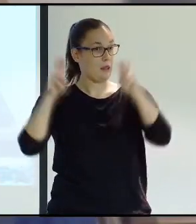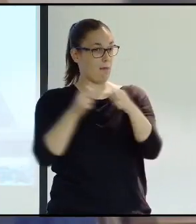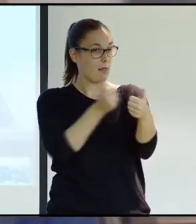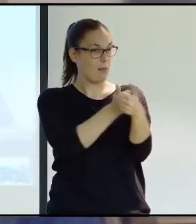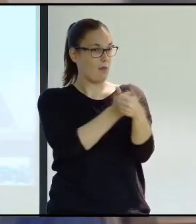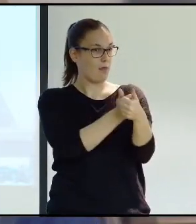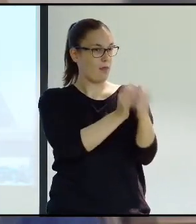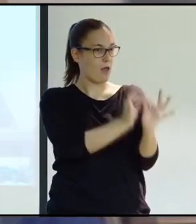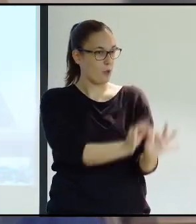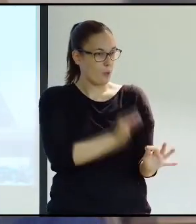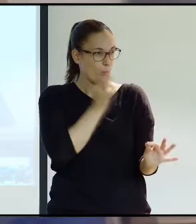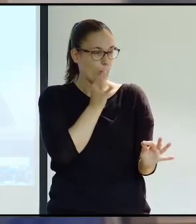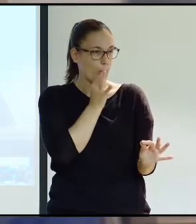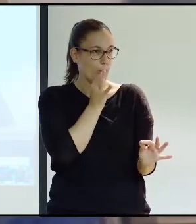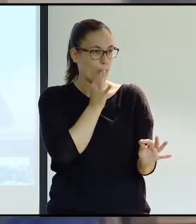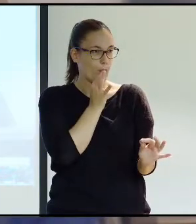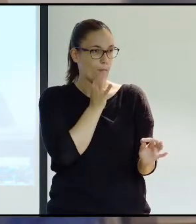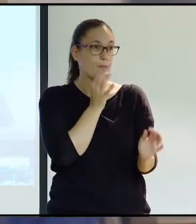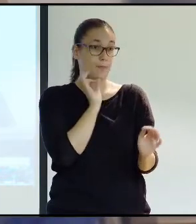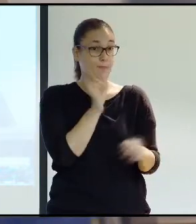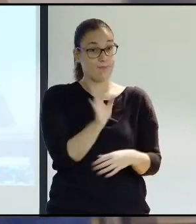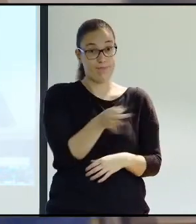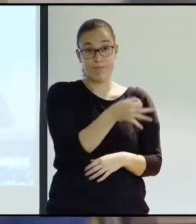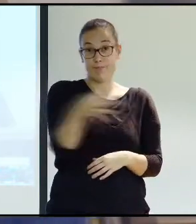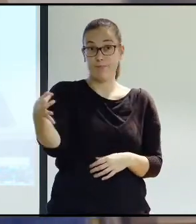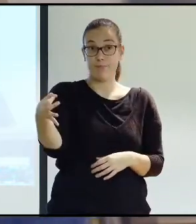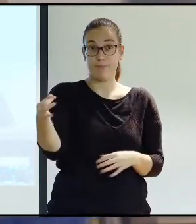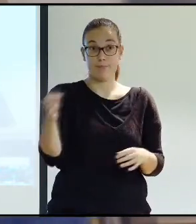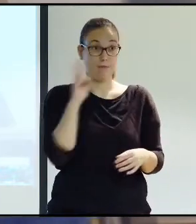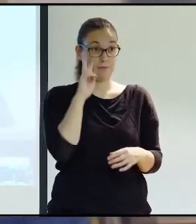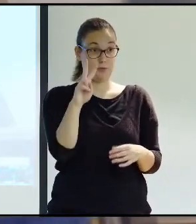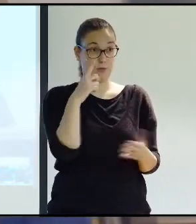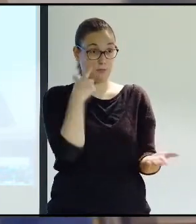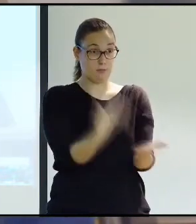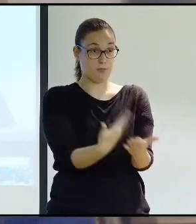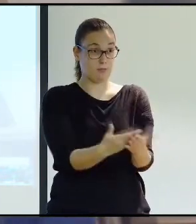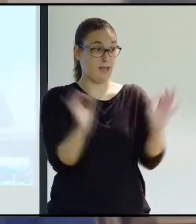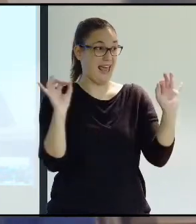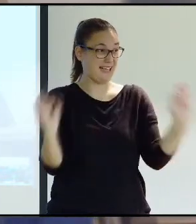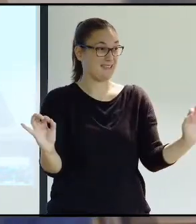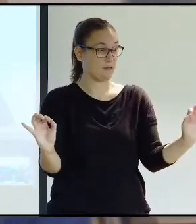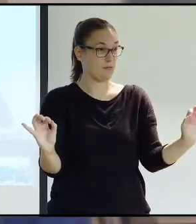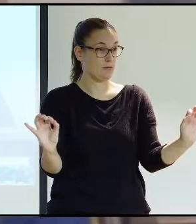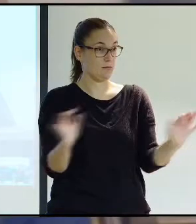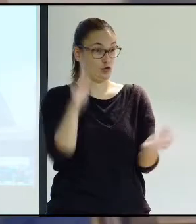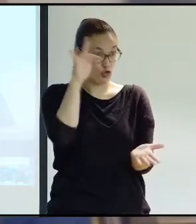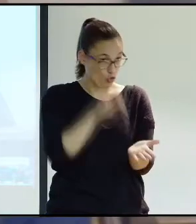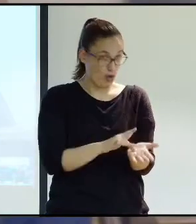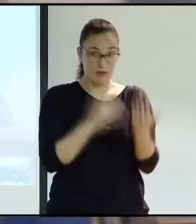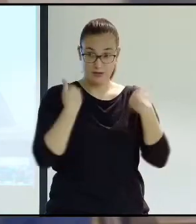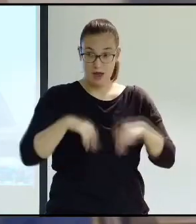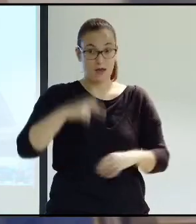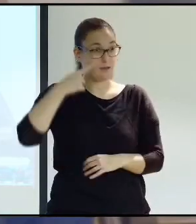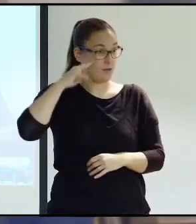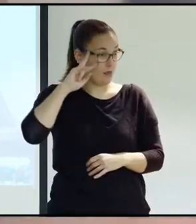around dependence. Well, indeed, this is what has happened. This is exactly what's